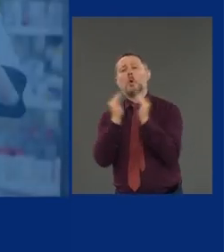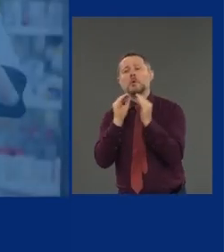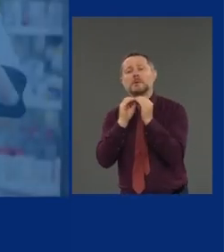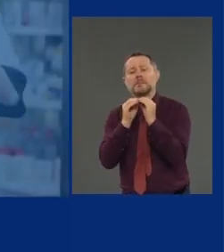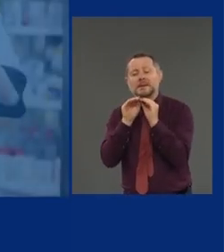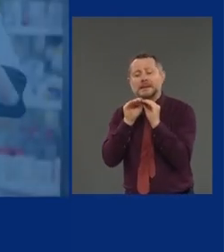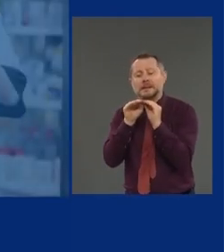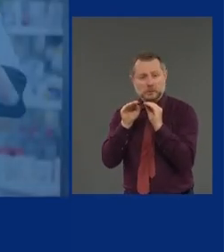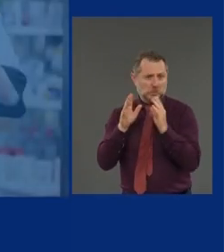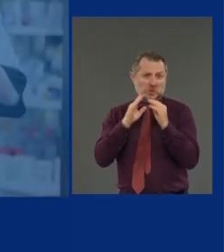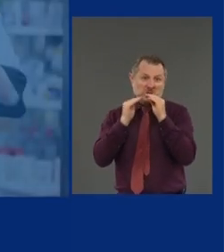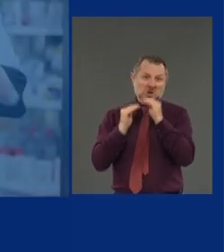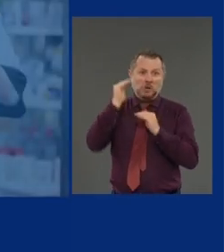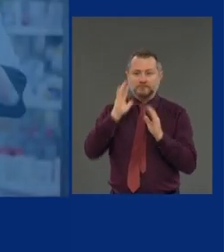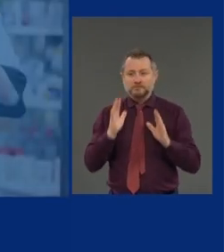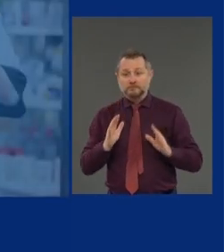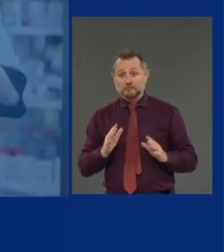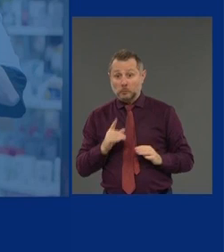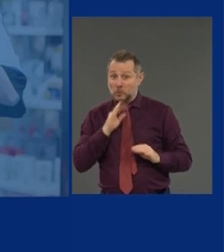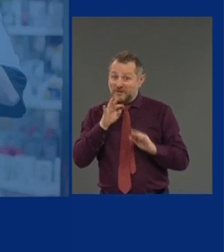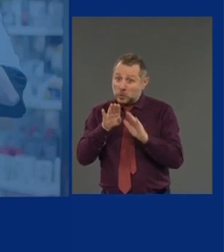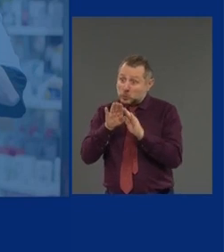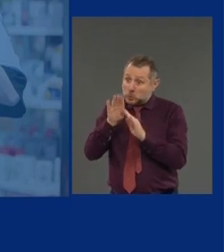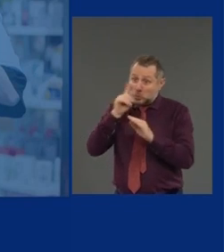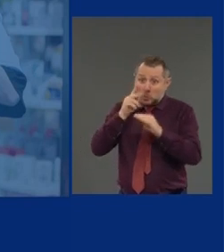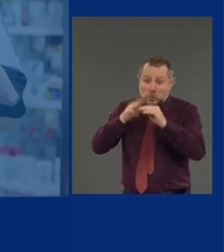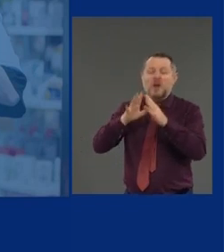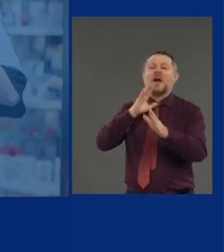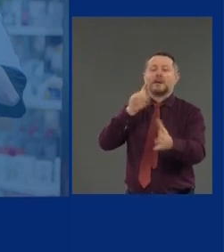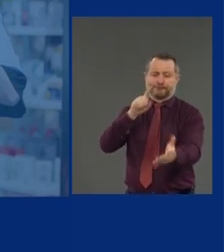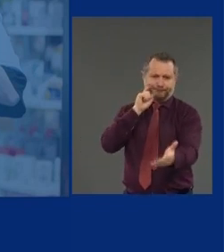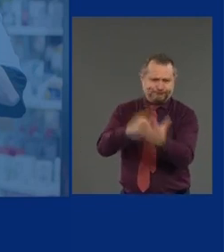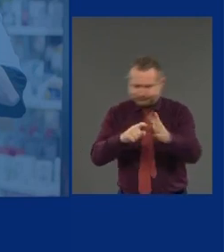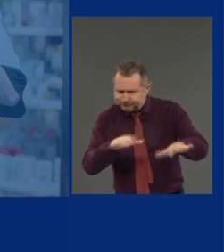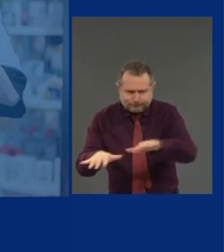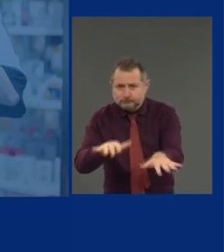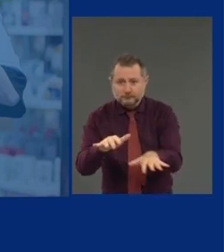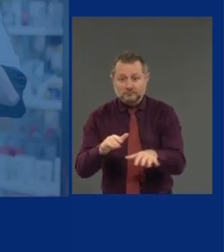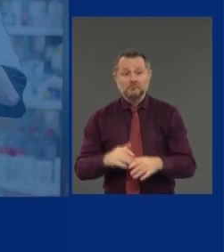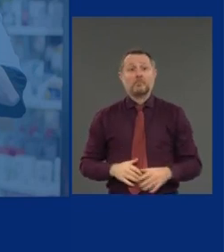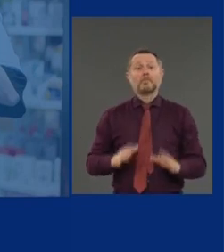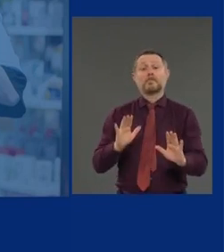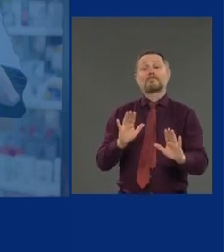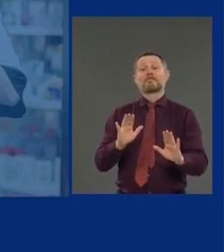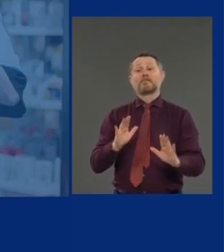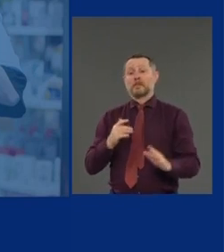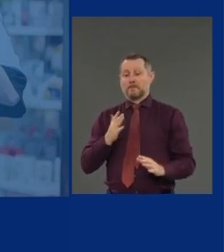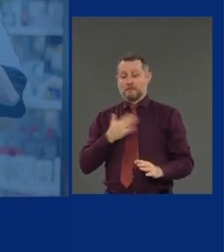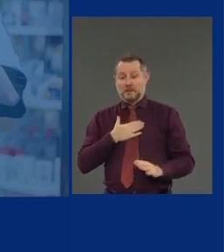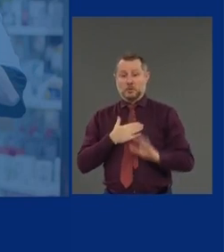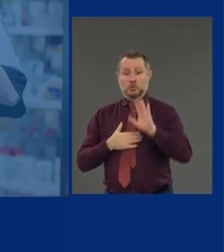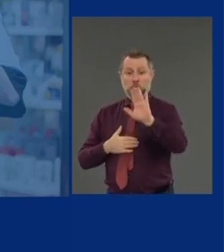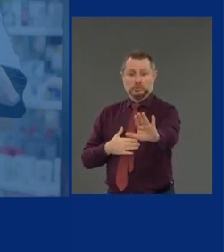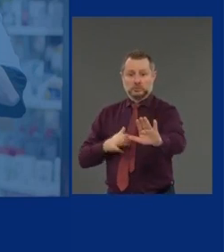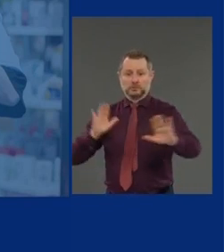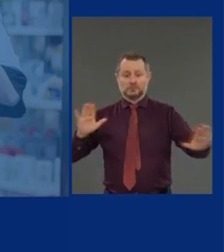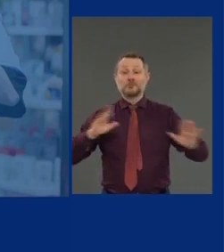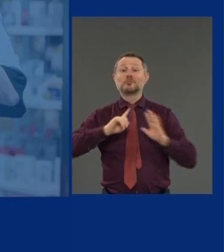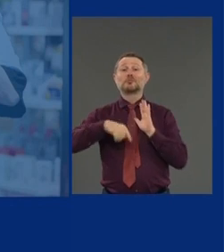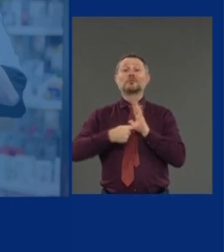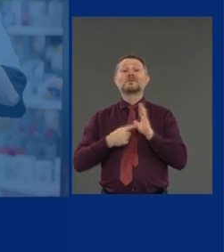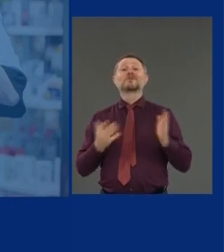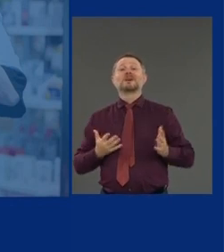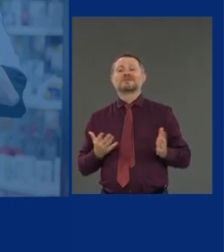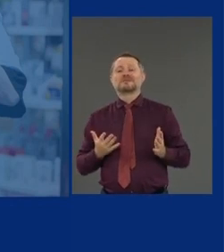there's an issue. All of us have a role to play. What determines the virus spread?